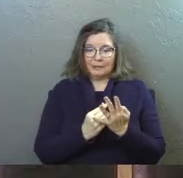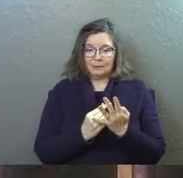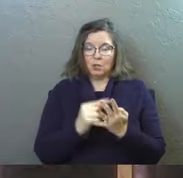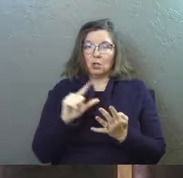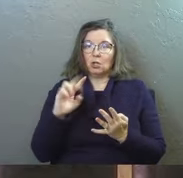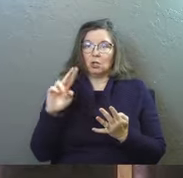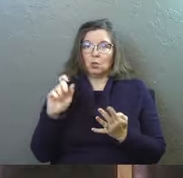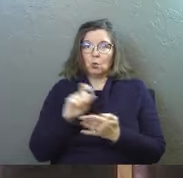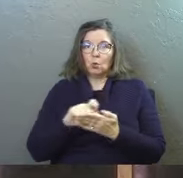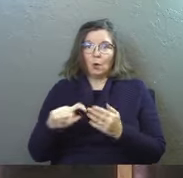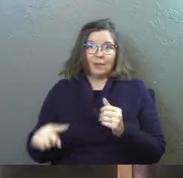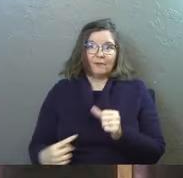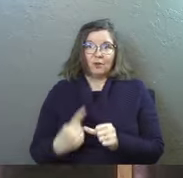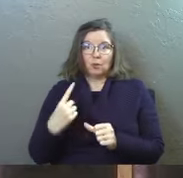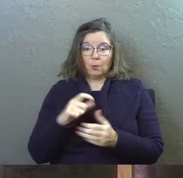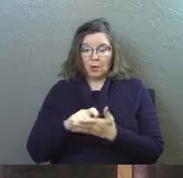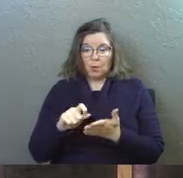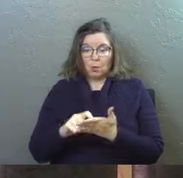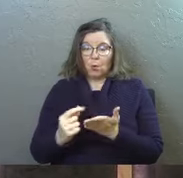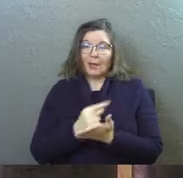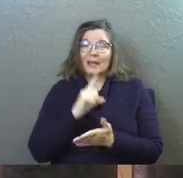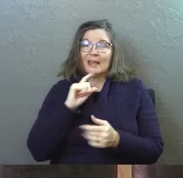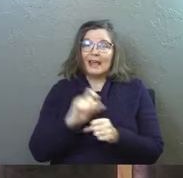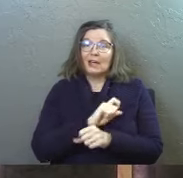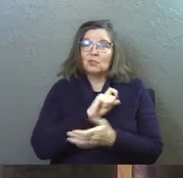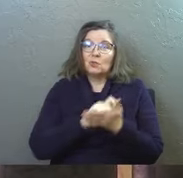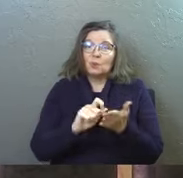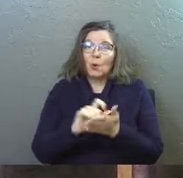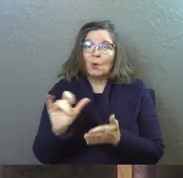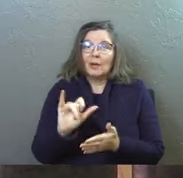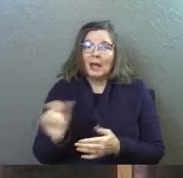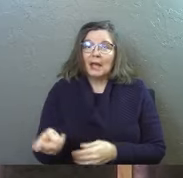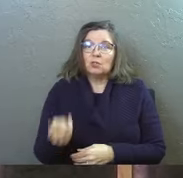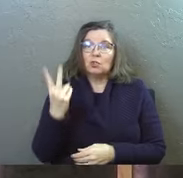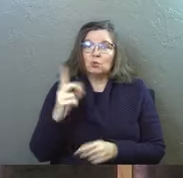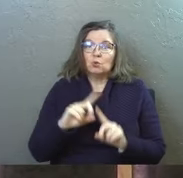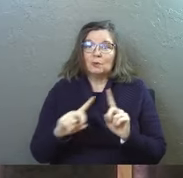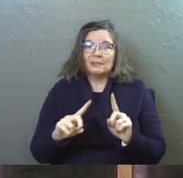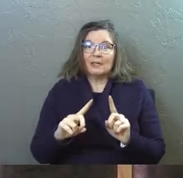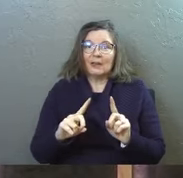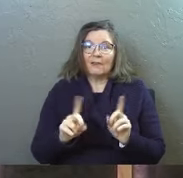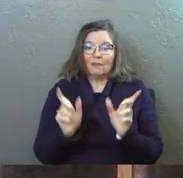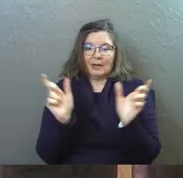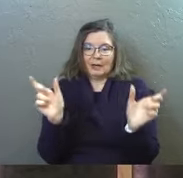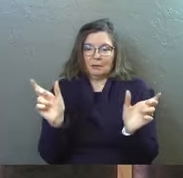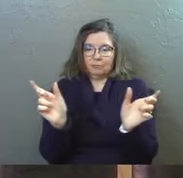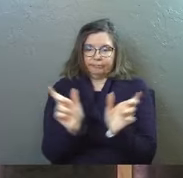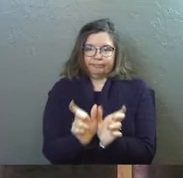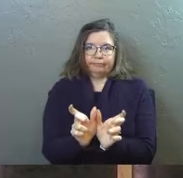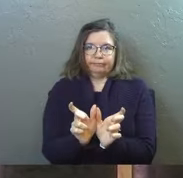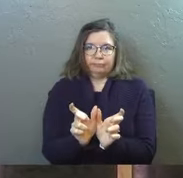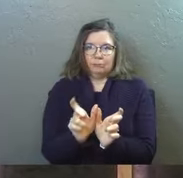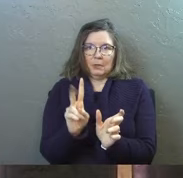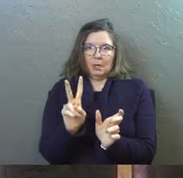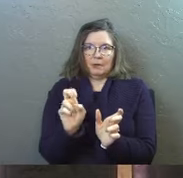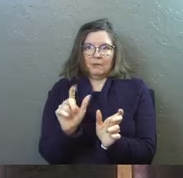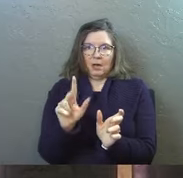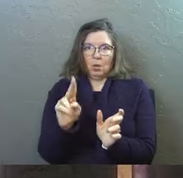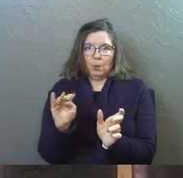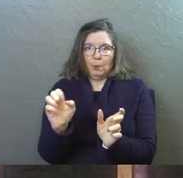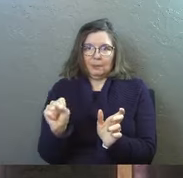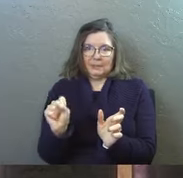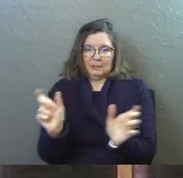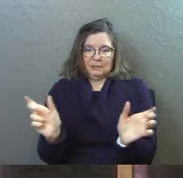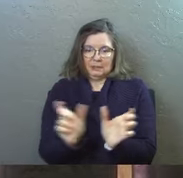one. And when Luke wrote his Gospels, he actually wrote it as two different volumes in a set. And